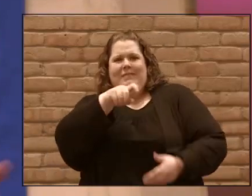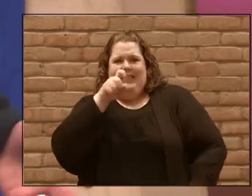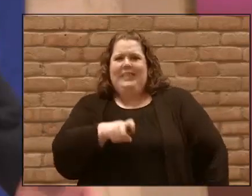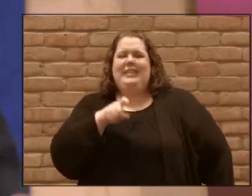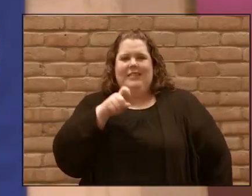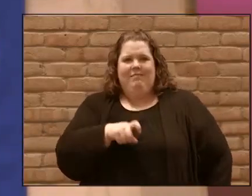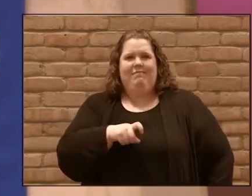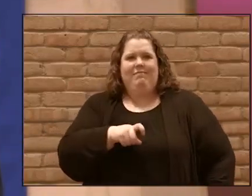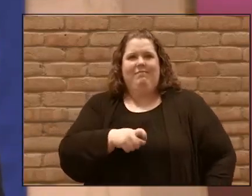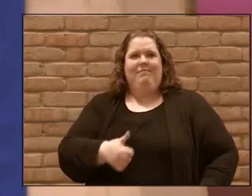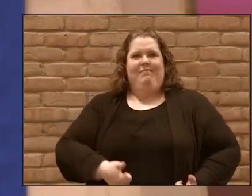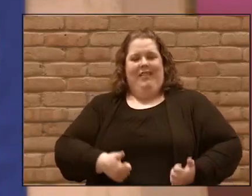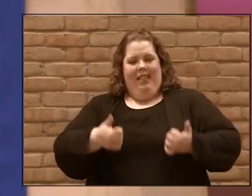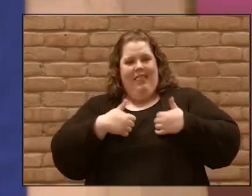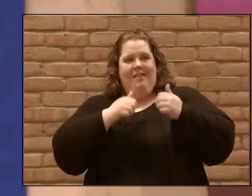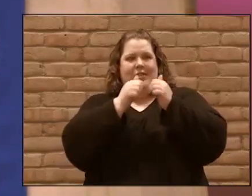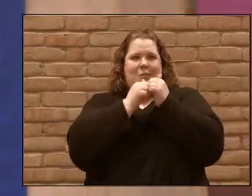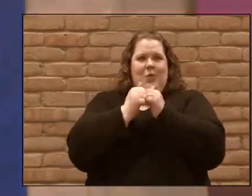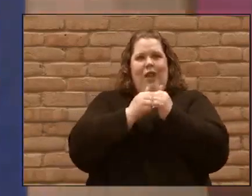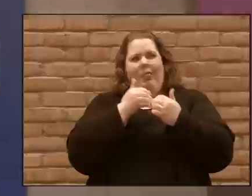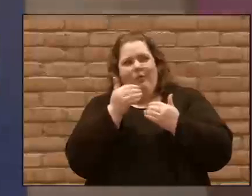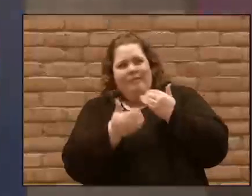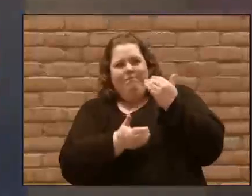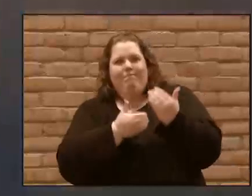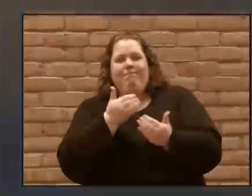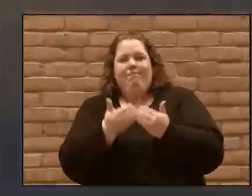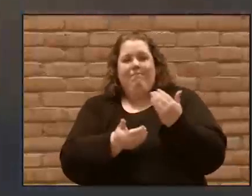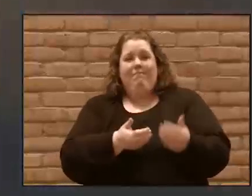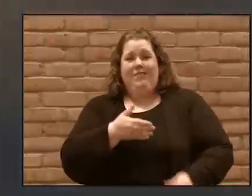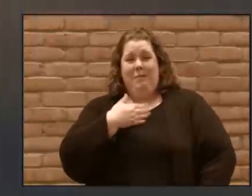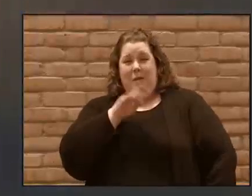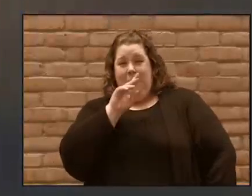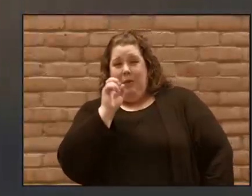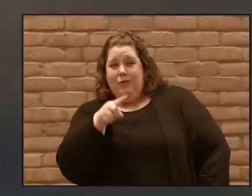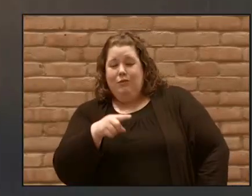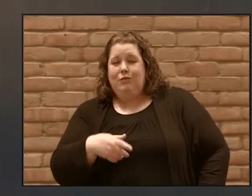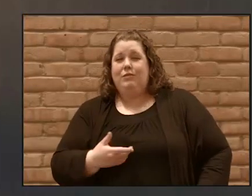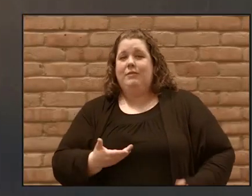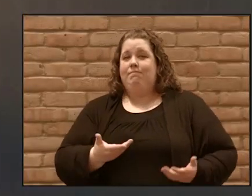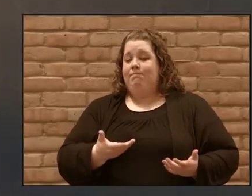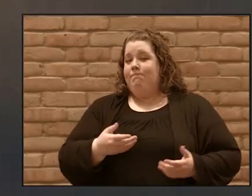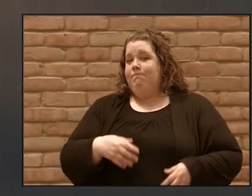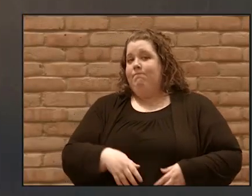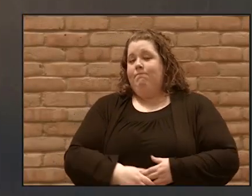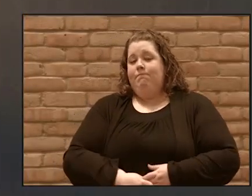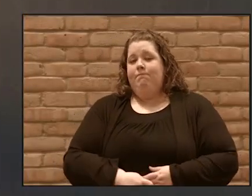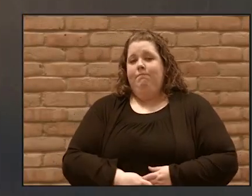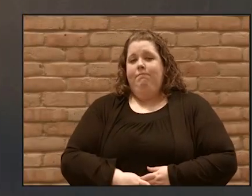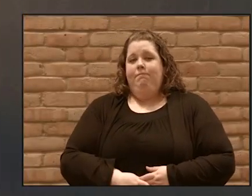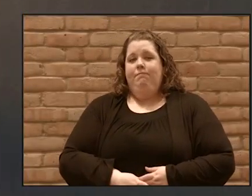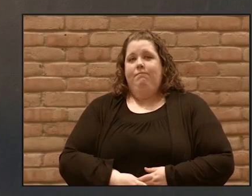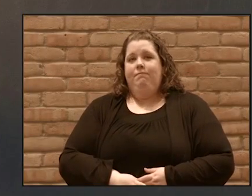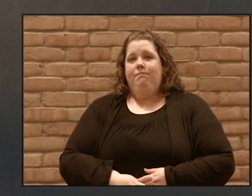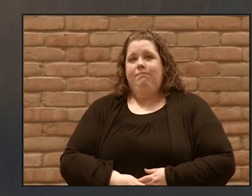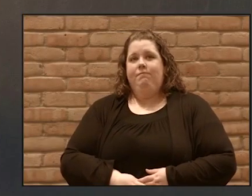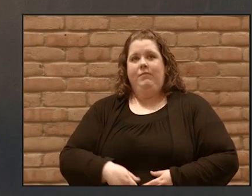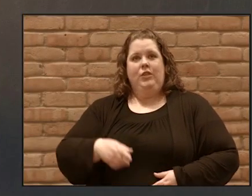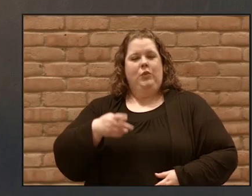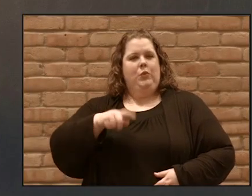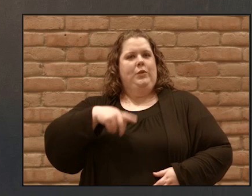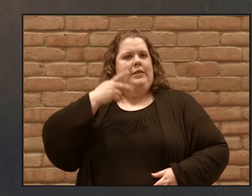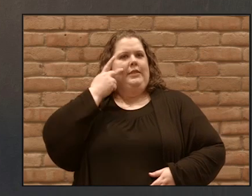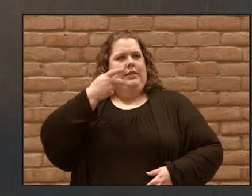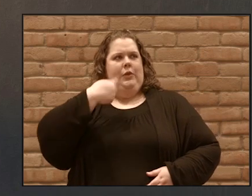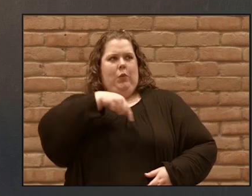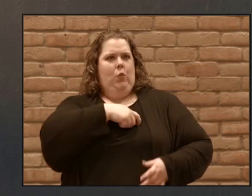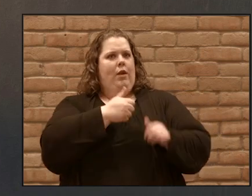And so, I ask you, do you see the opportunity that we as followers of Jesus